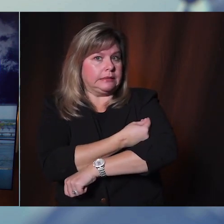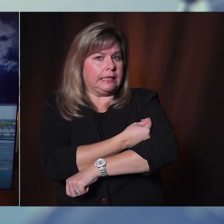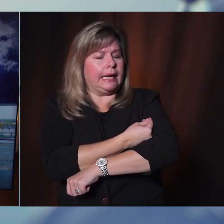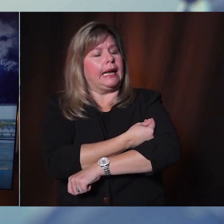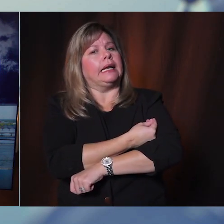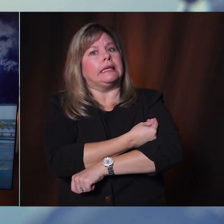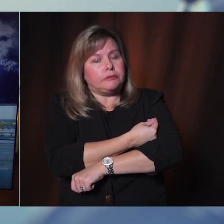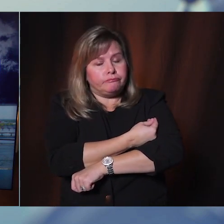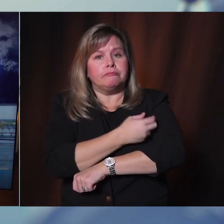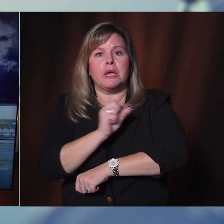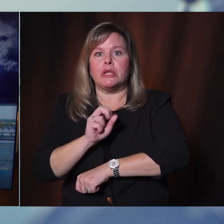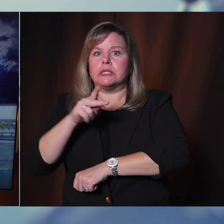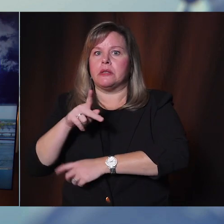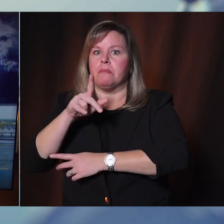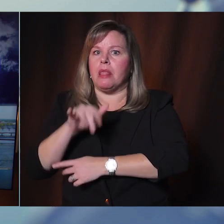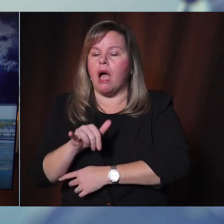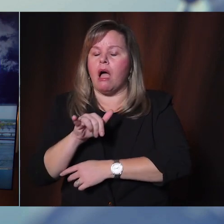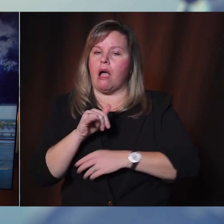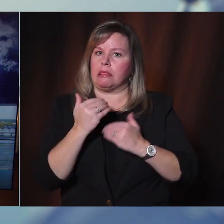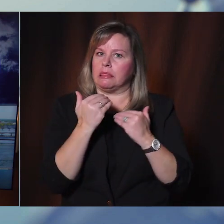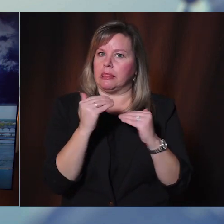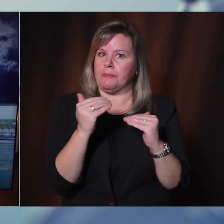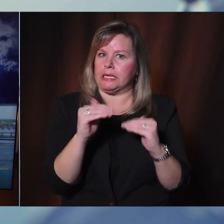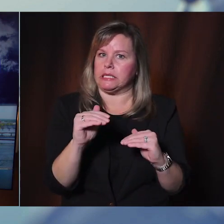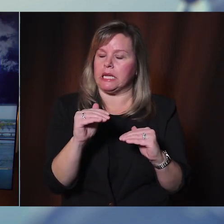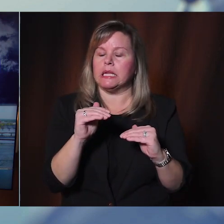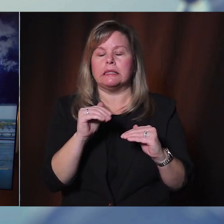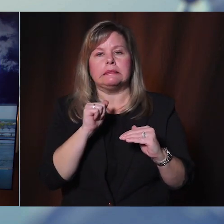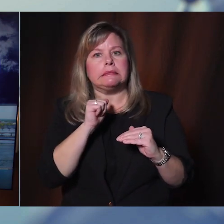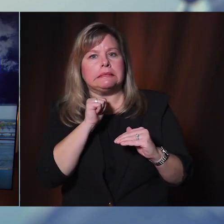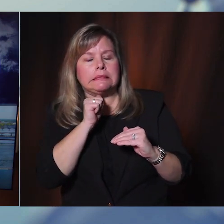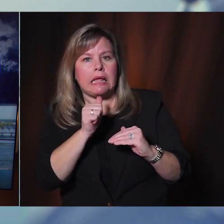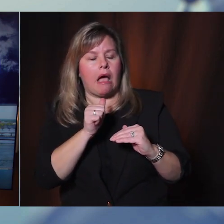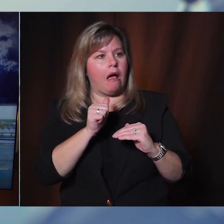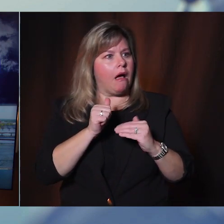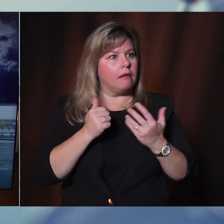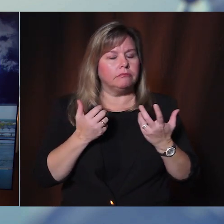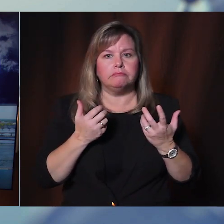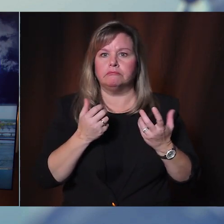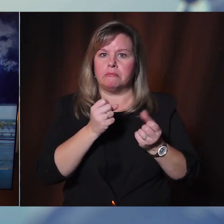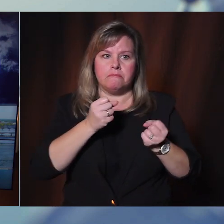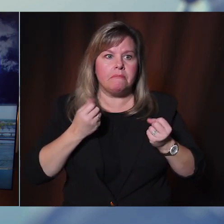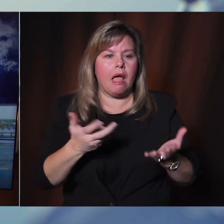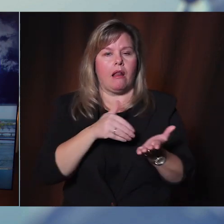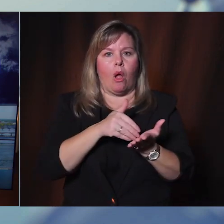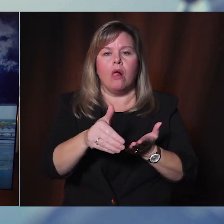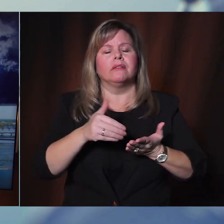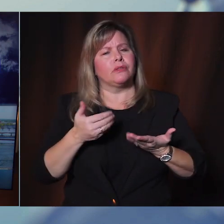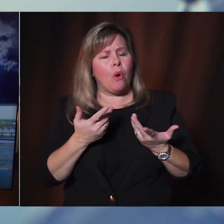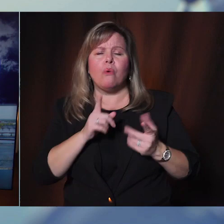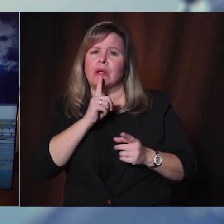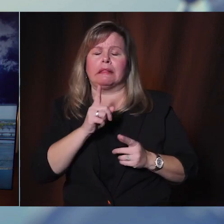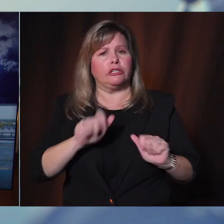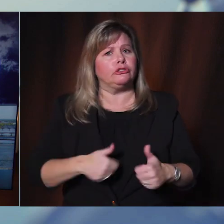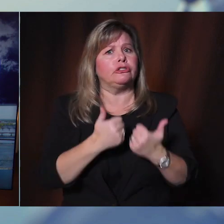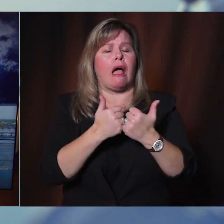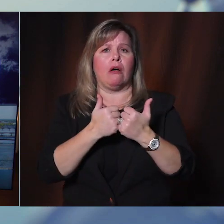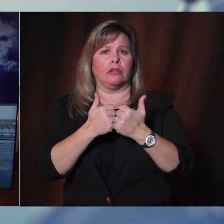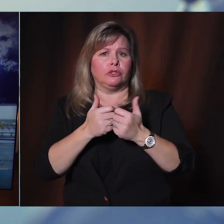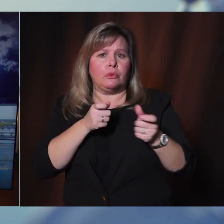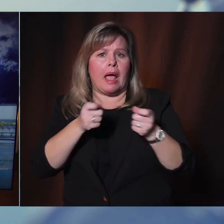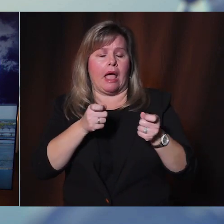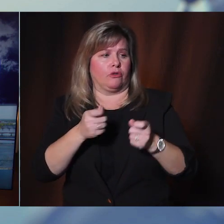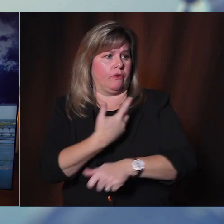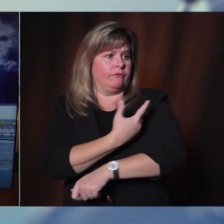and these particular vaccines are much more challenging to handle than other vaccines. So please be patient